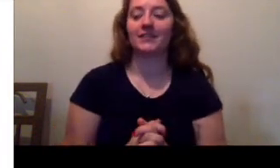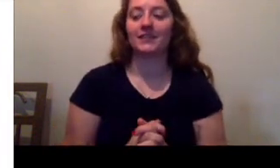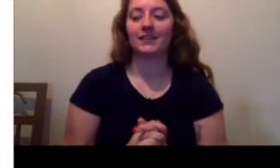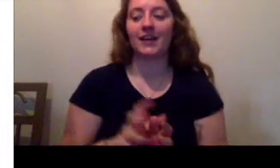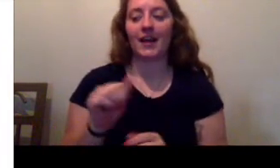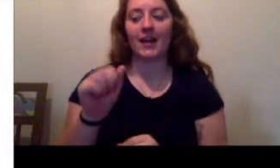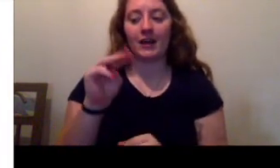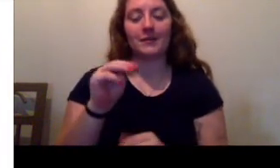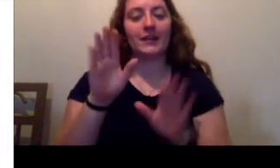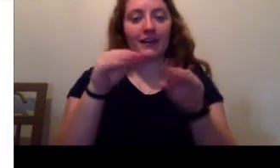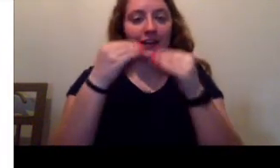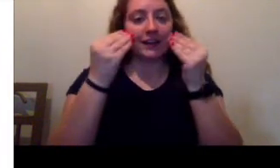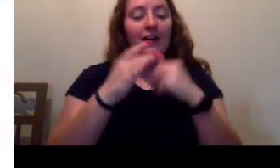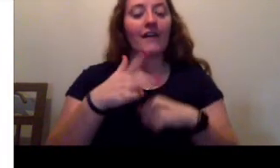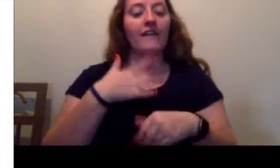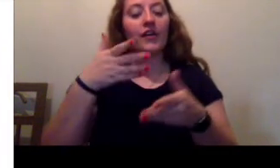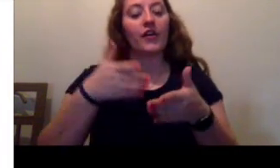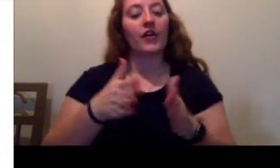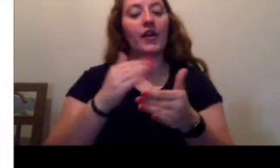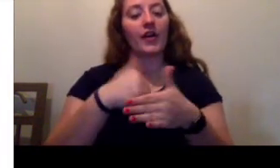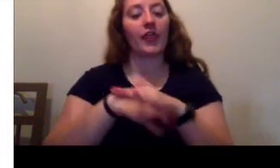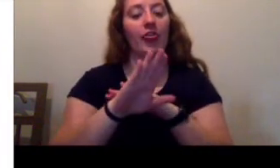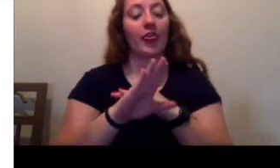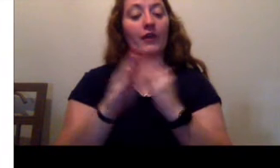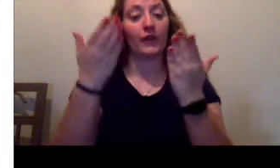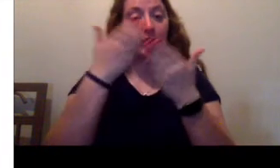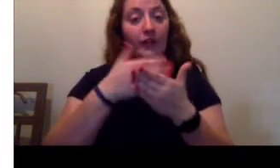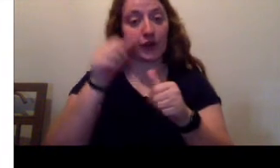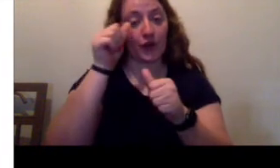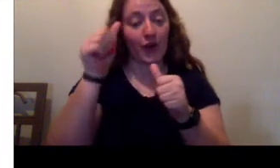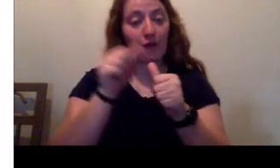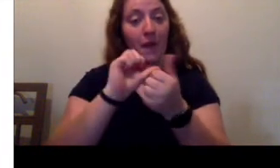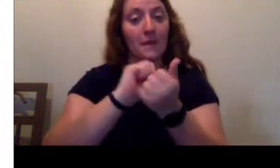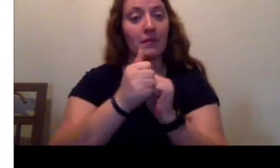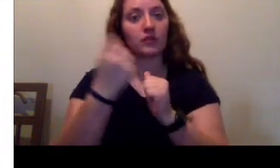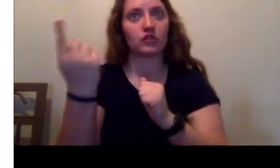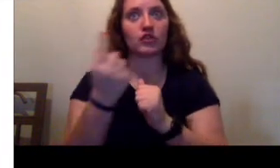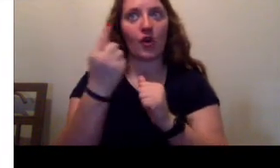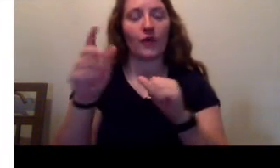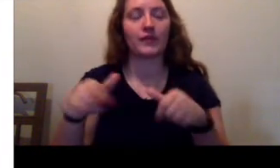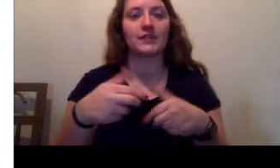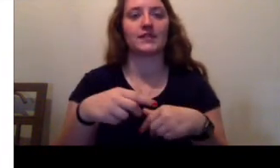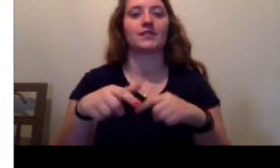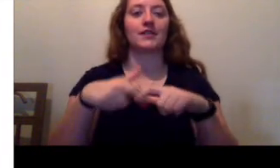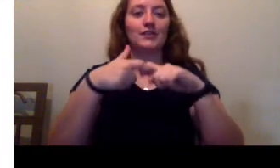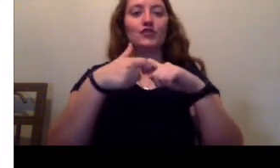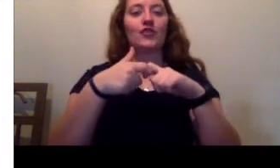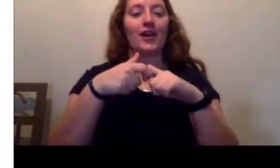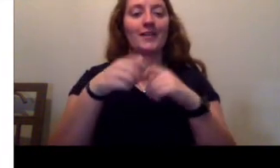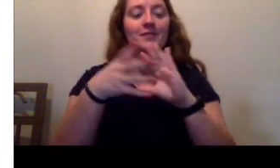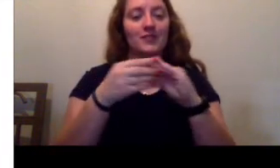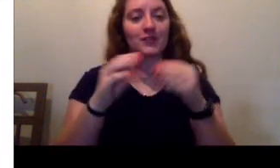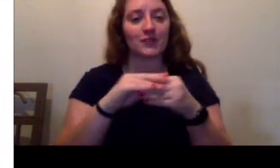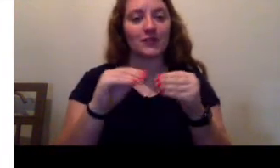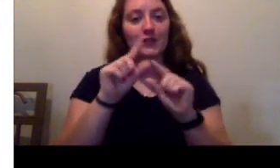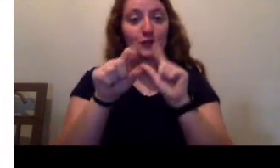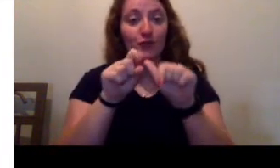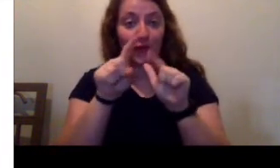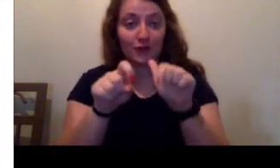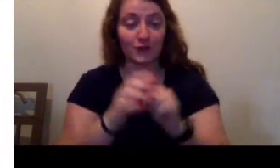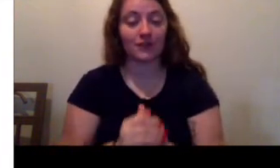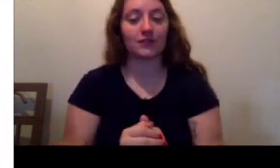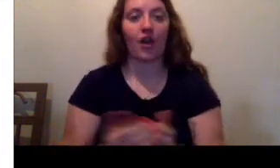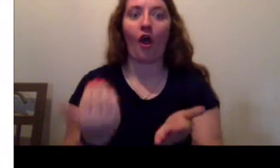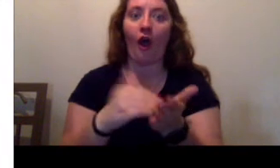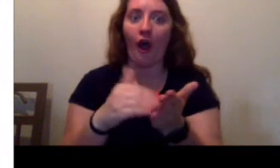Feeling her way through the dark, remembering how Kirstie always interrupted stories to ask questions. Often, she just